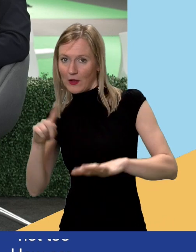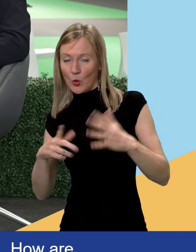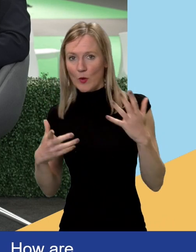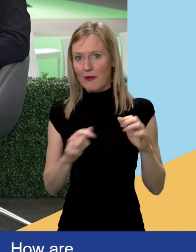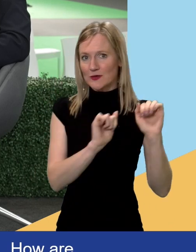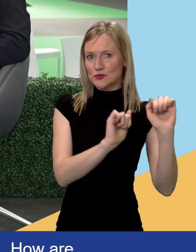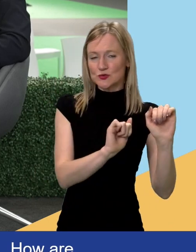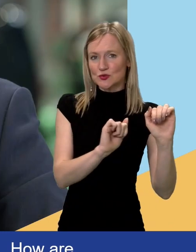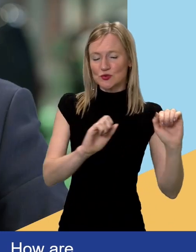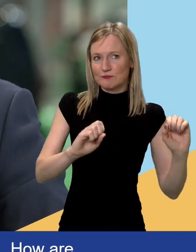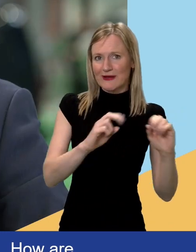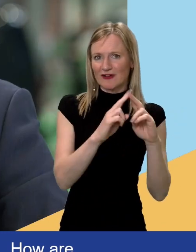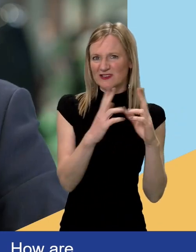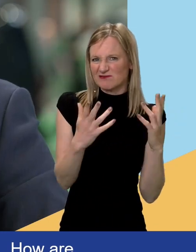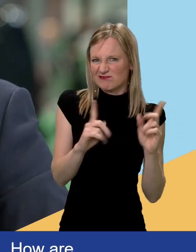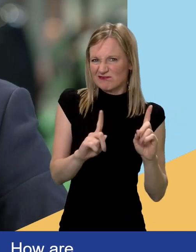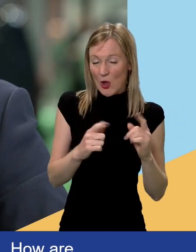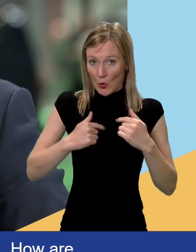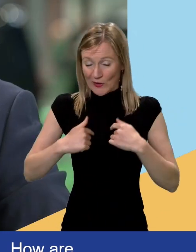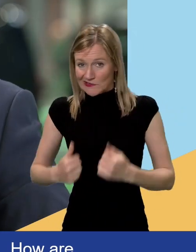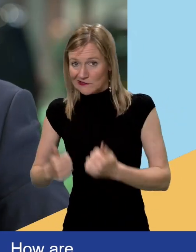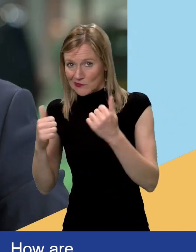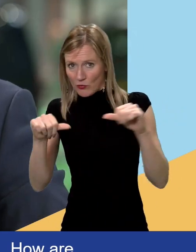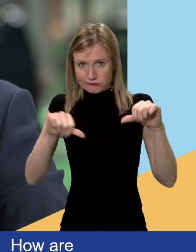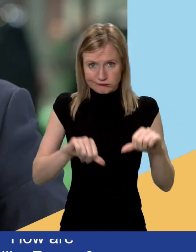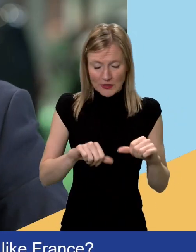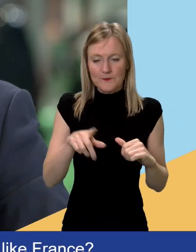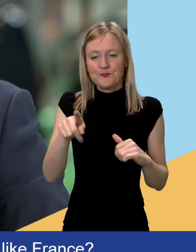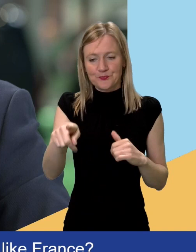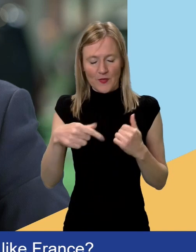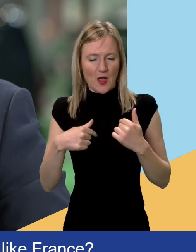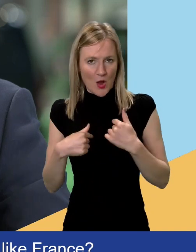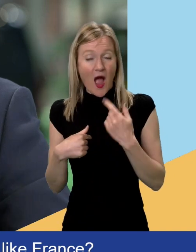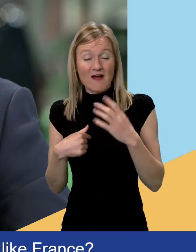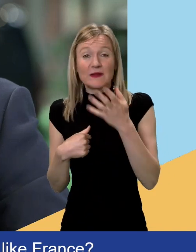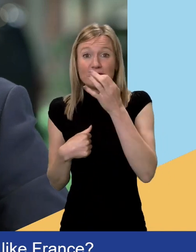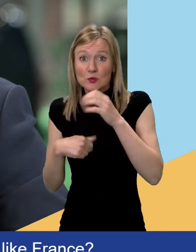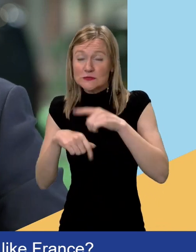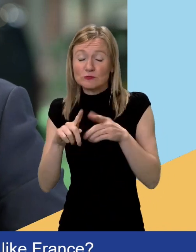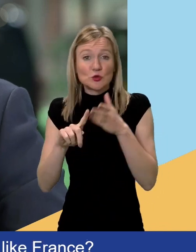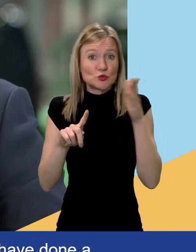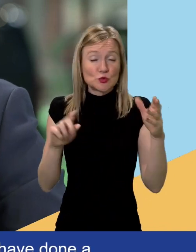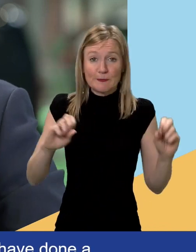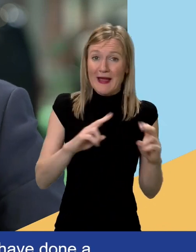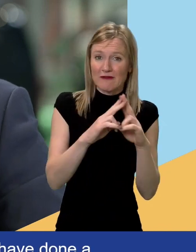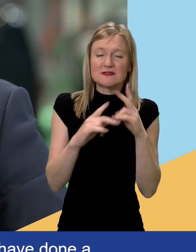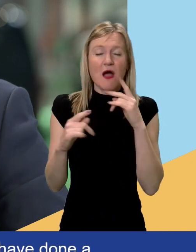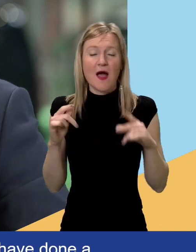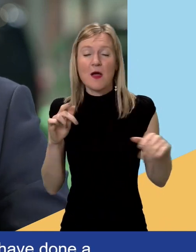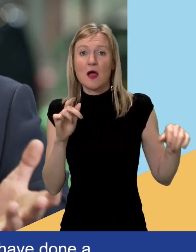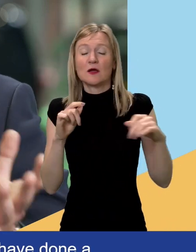like France? 10 times better, let me tell you that. I've done a few dry runs over to Paris. I've obviously needed to charge my car up on the way.